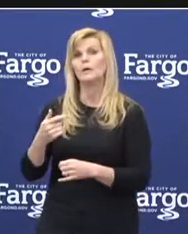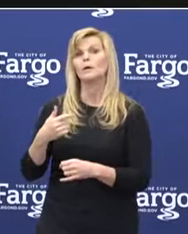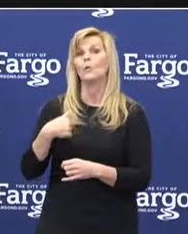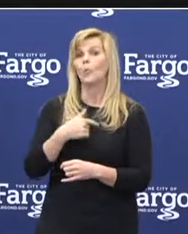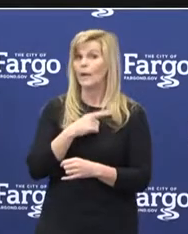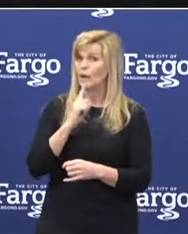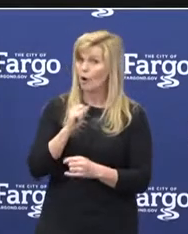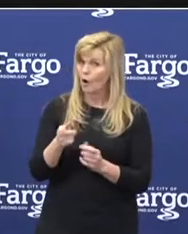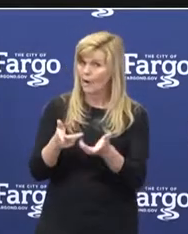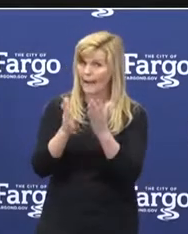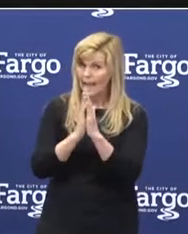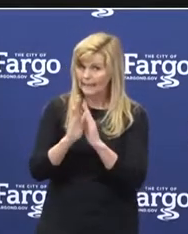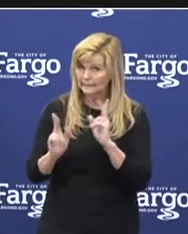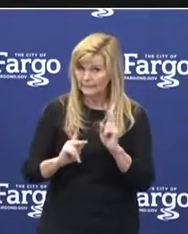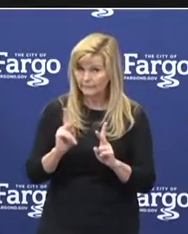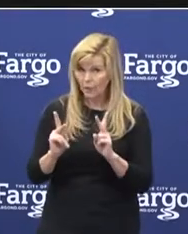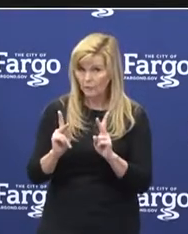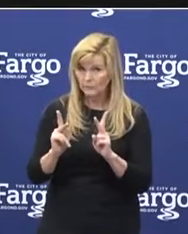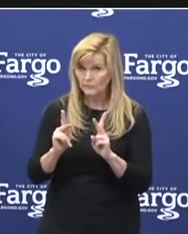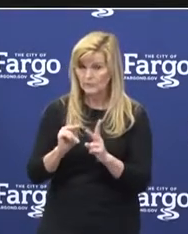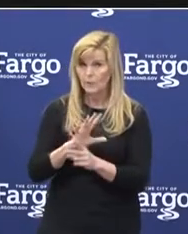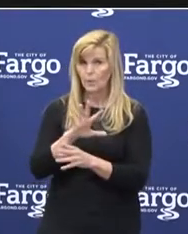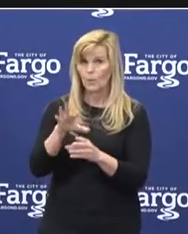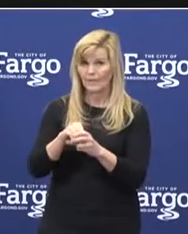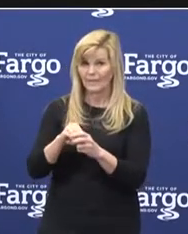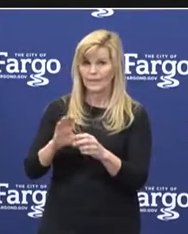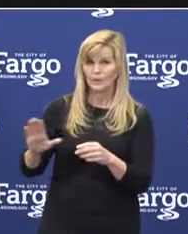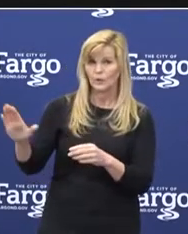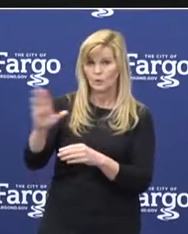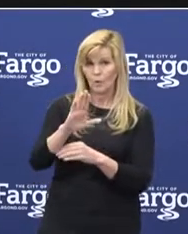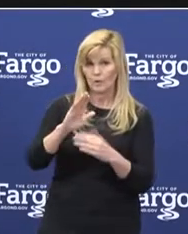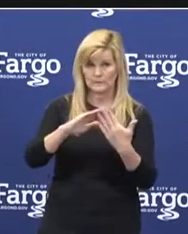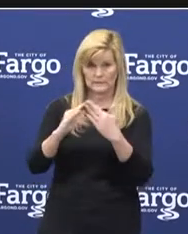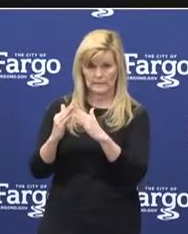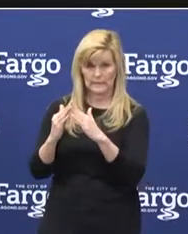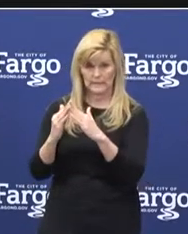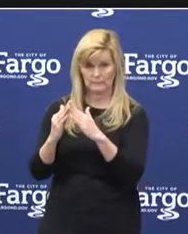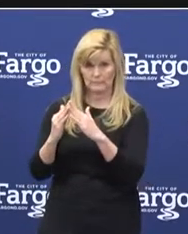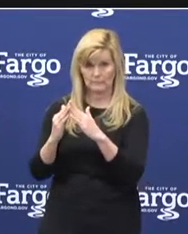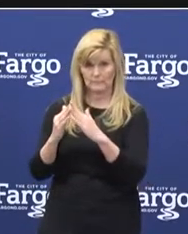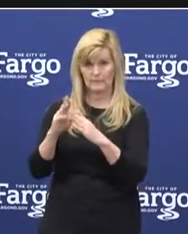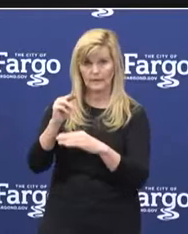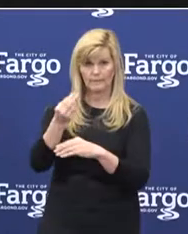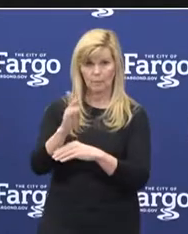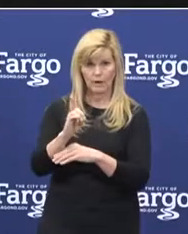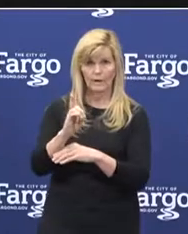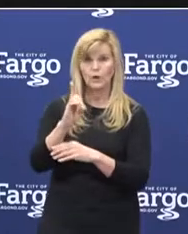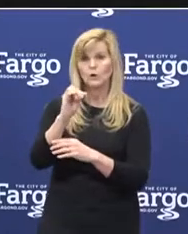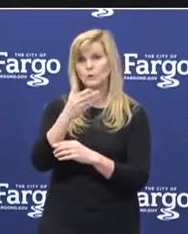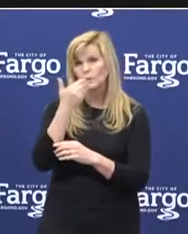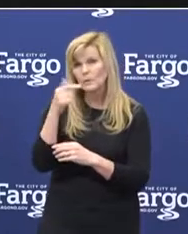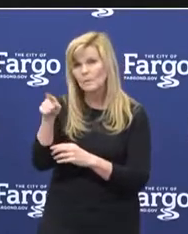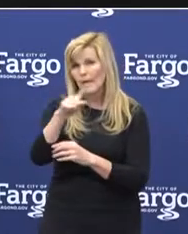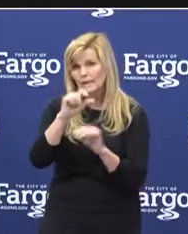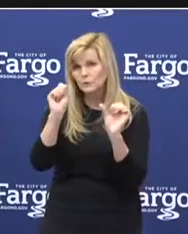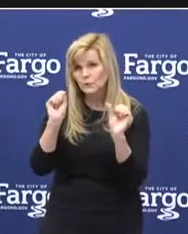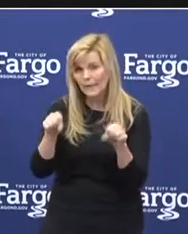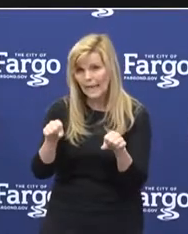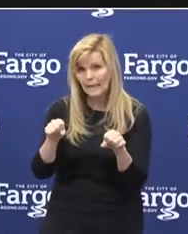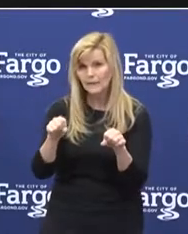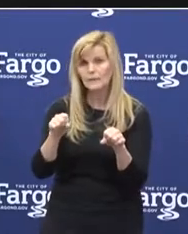folks within the city, please do the best that you can to